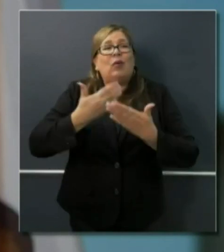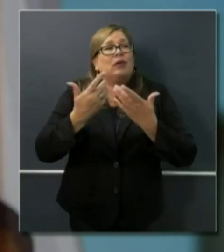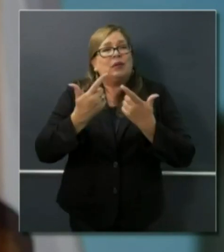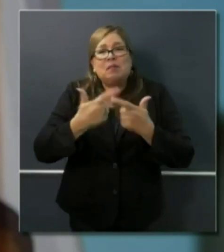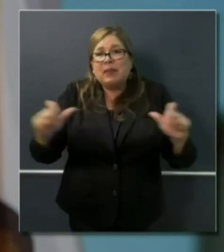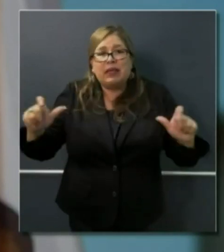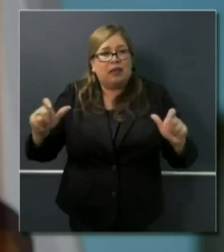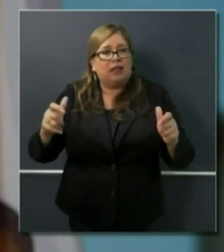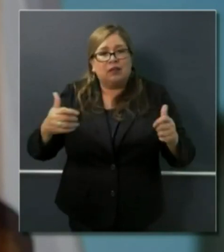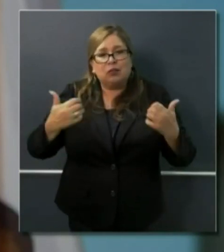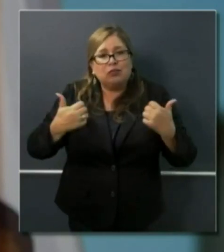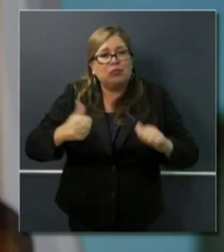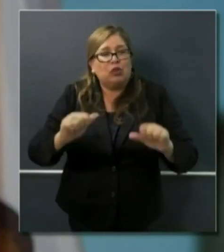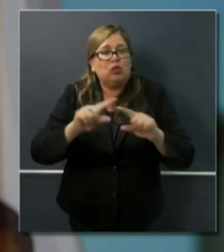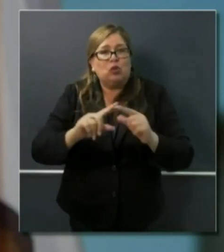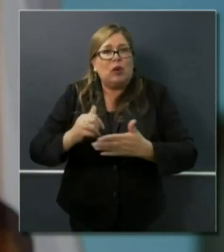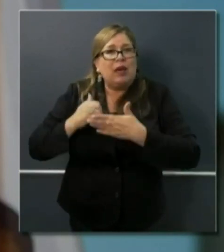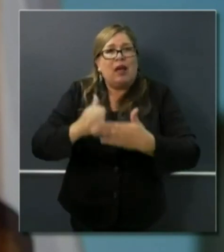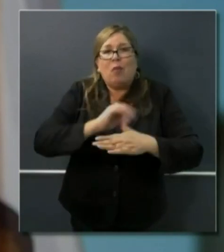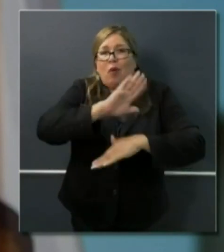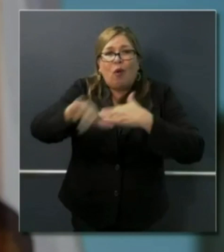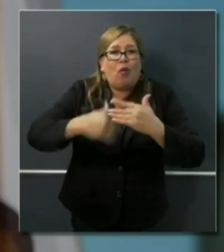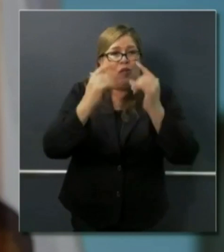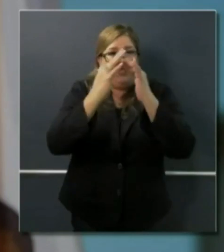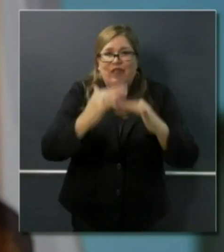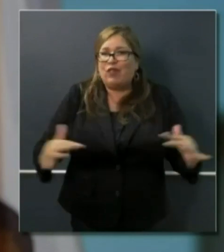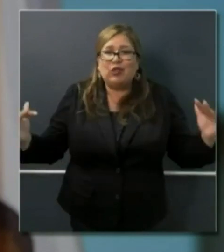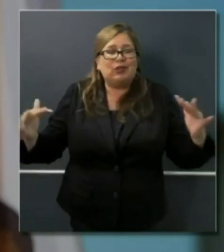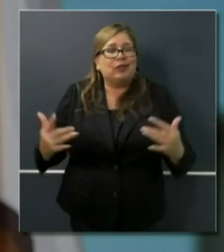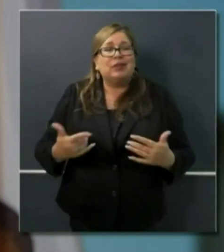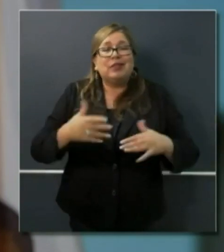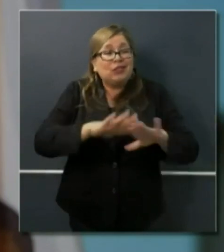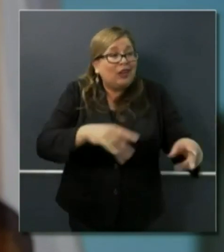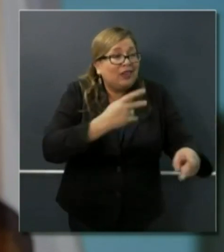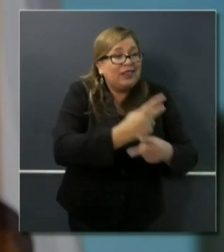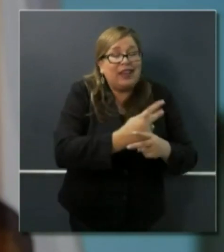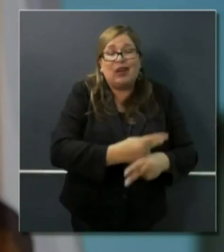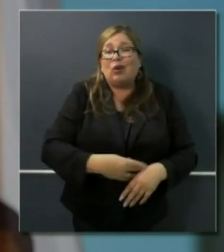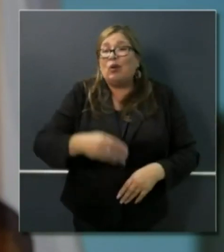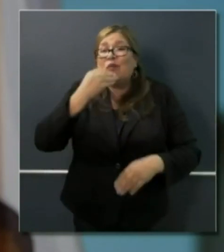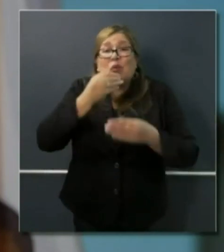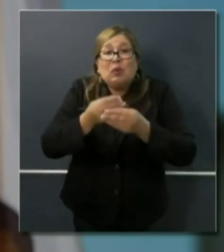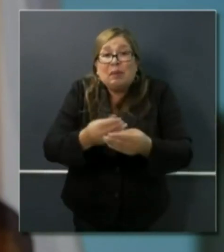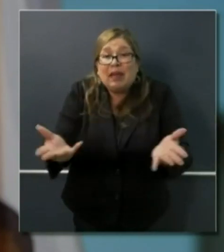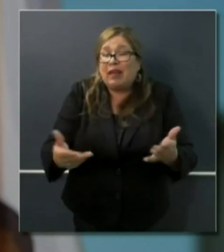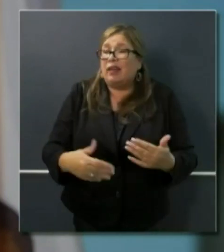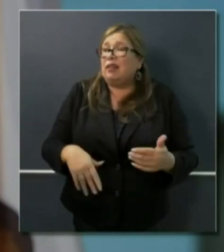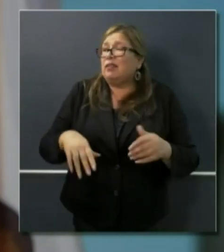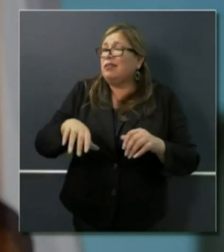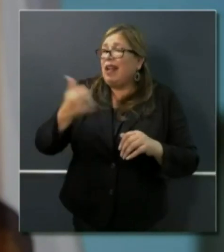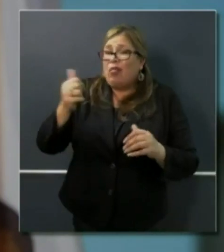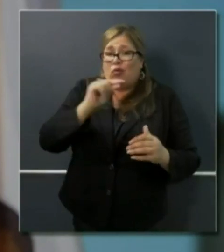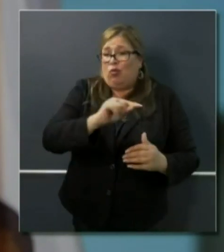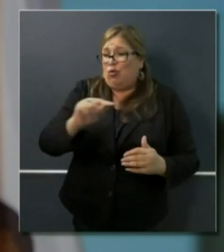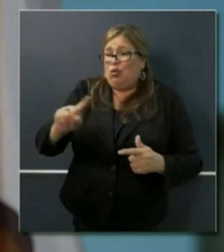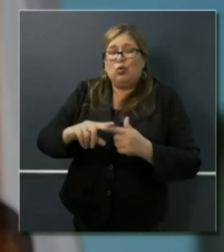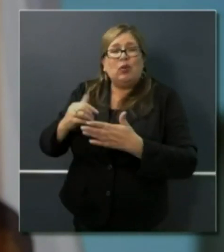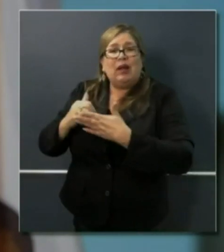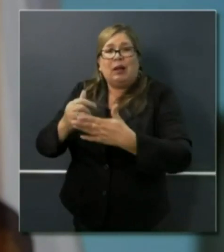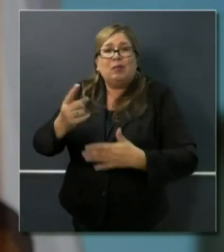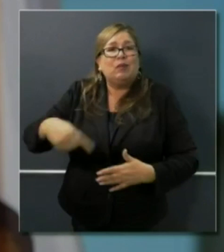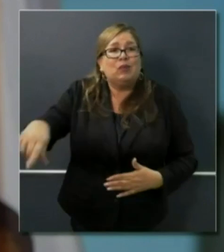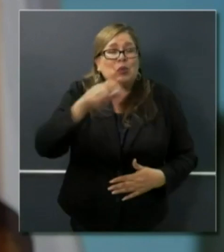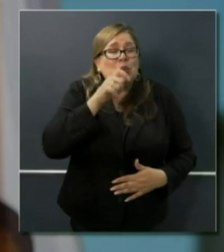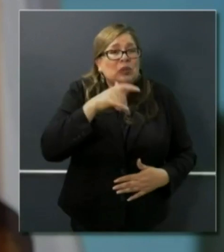diverse communities in the state of California, child care, food banks, and others made available as needed to help the most vulnerable,